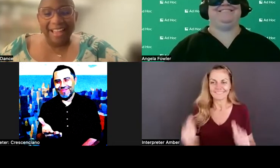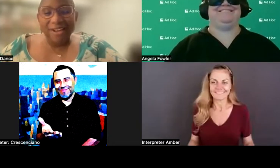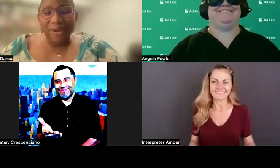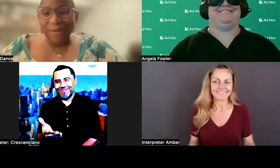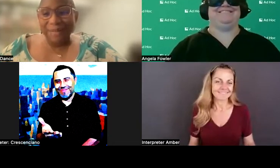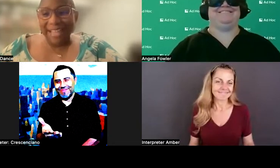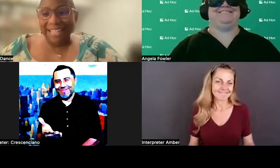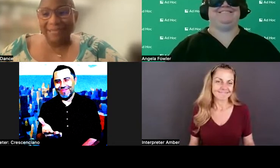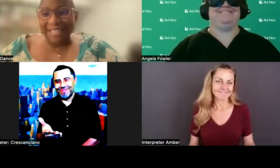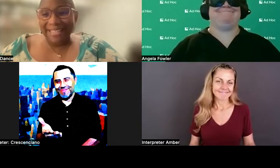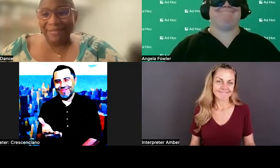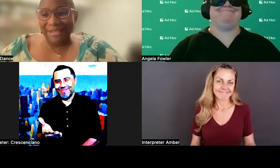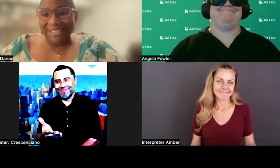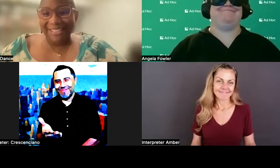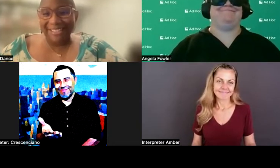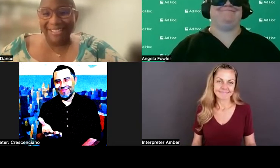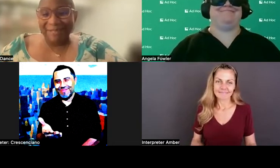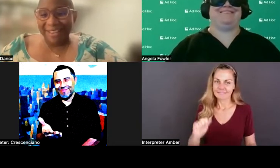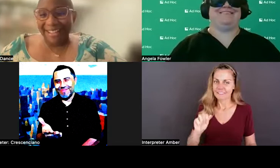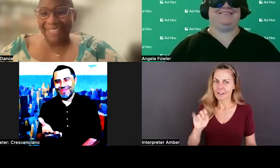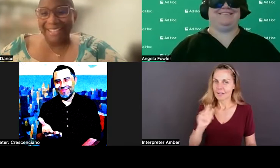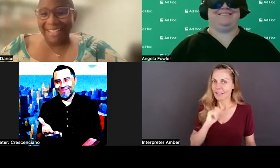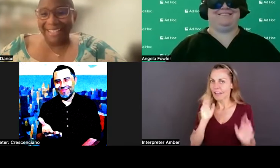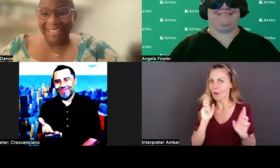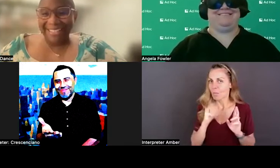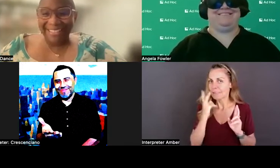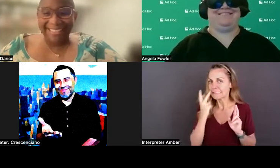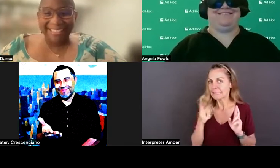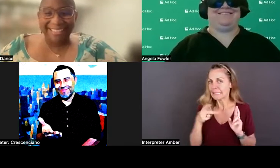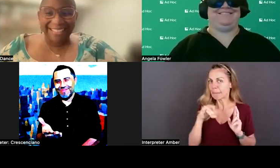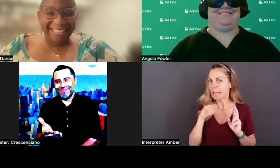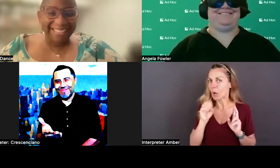I hope that he makes an appearance on camera. I would love it.